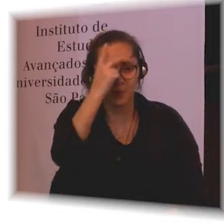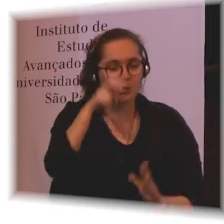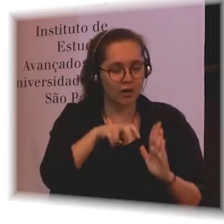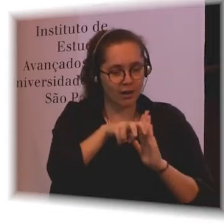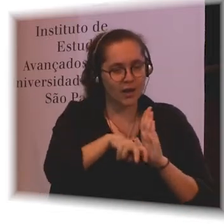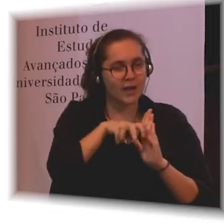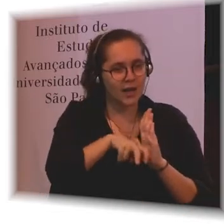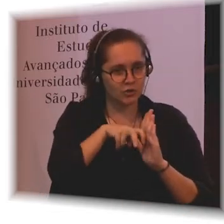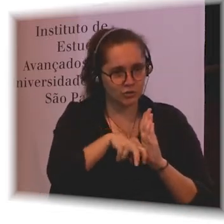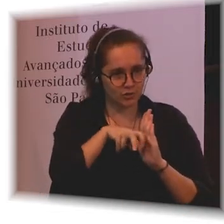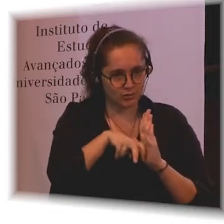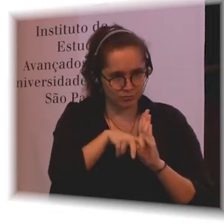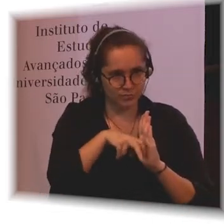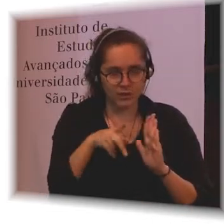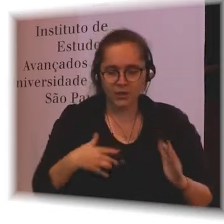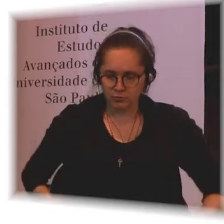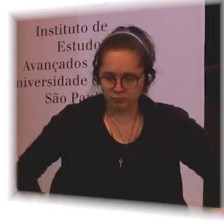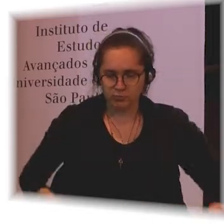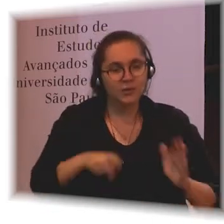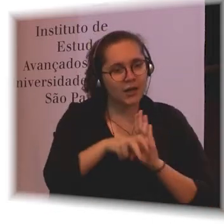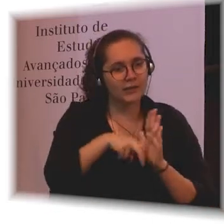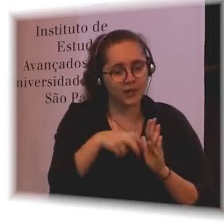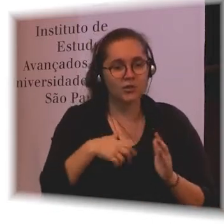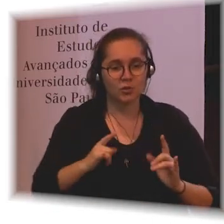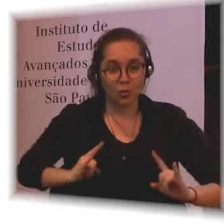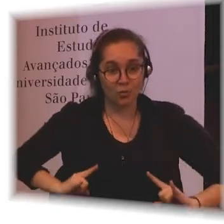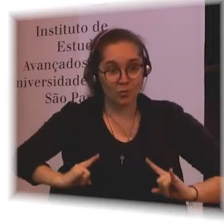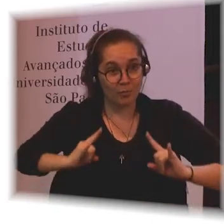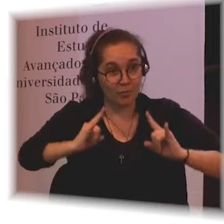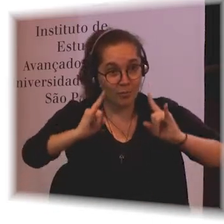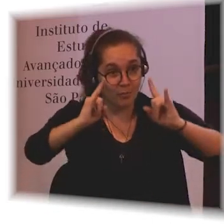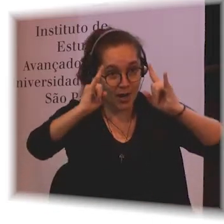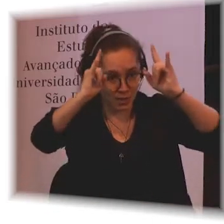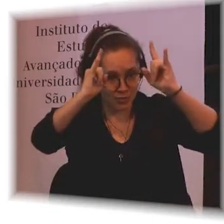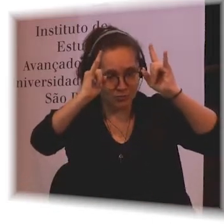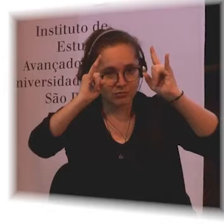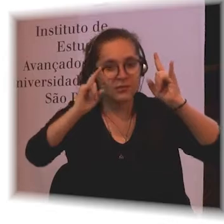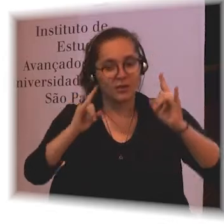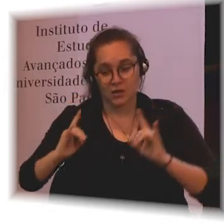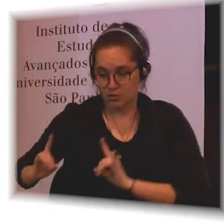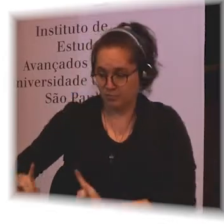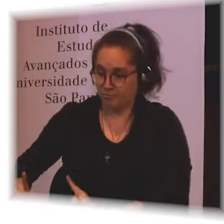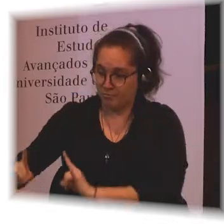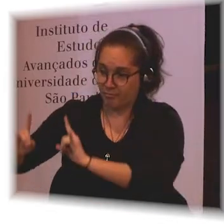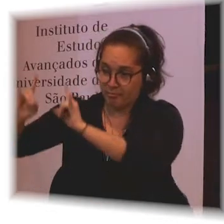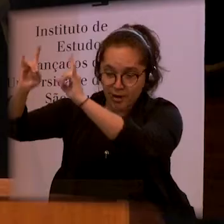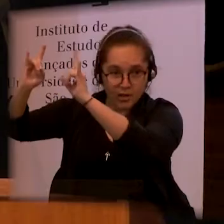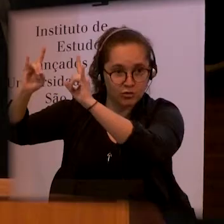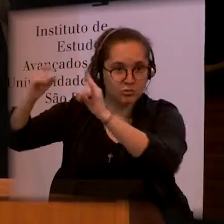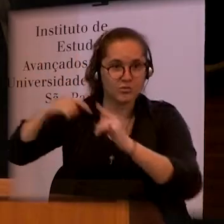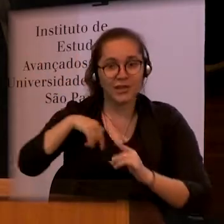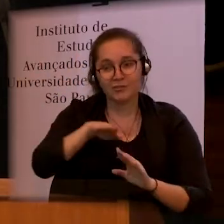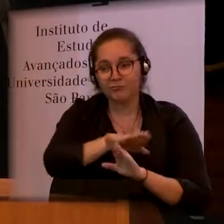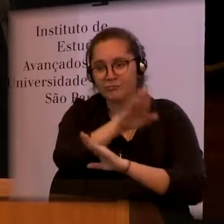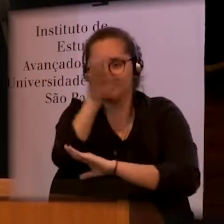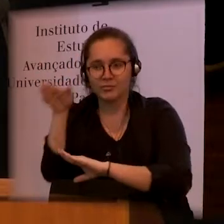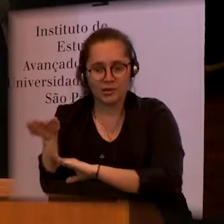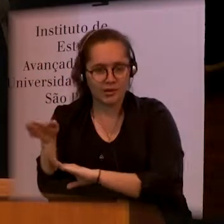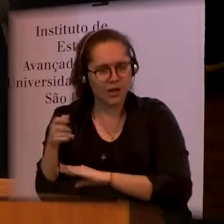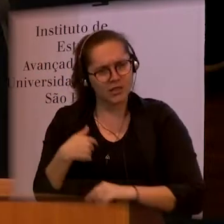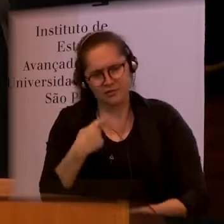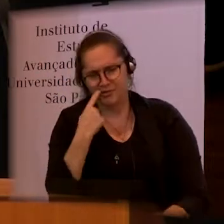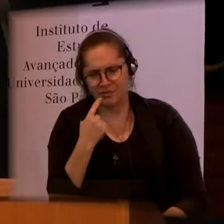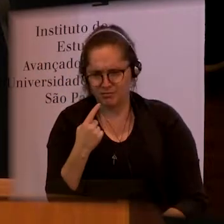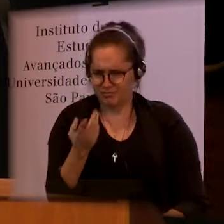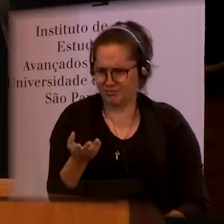versus the other is not to do with the fact that he or she is a wheelchair user. It is to do with the fact that one of the buildings